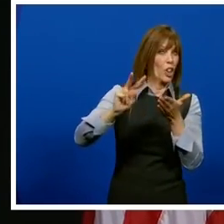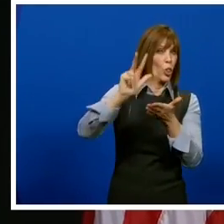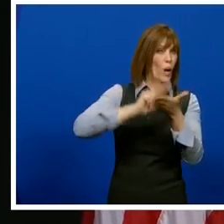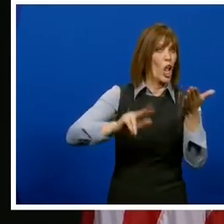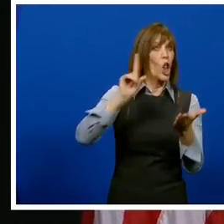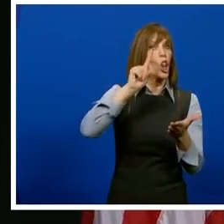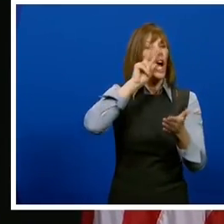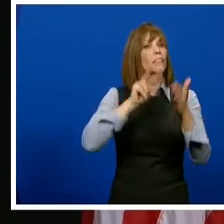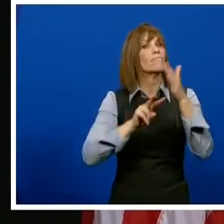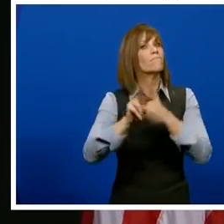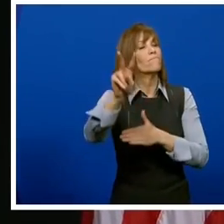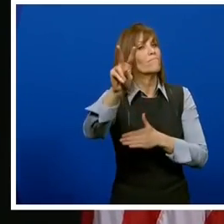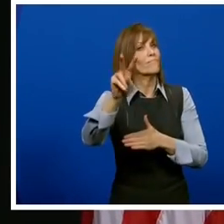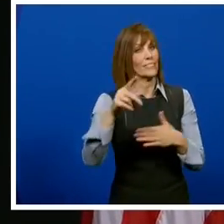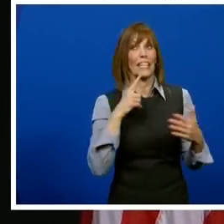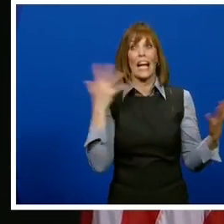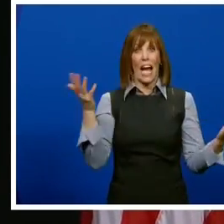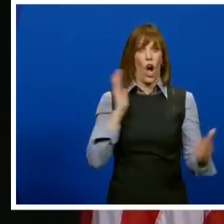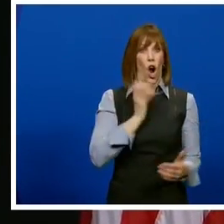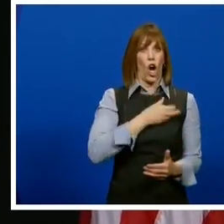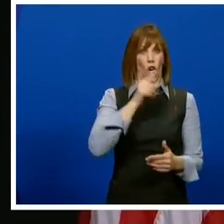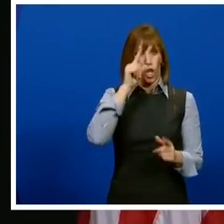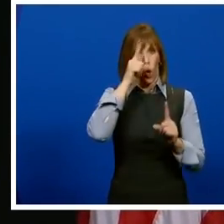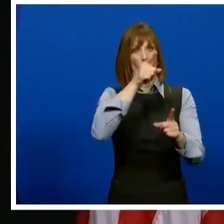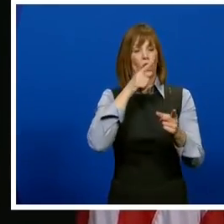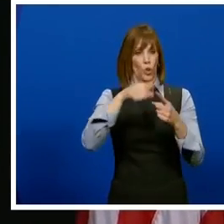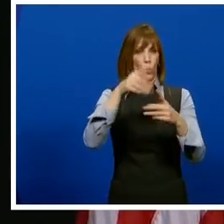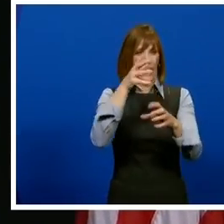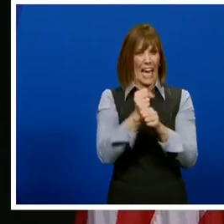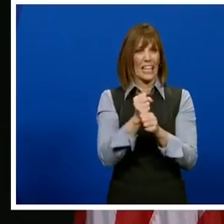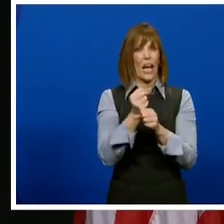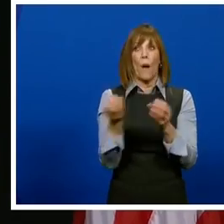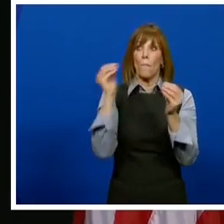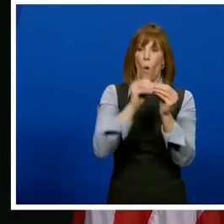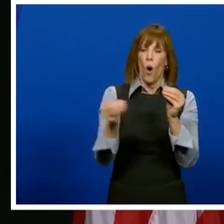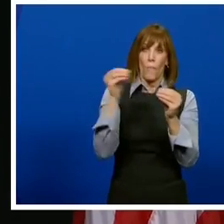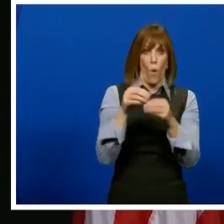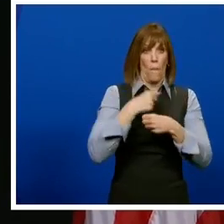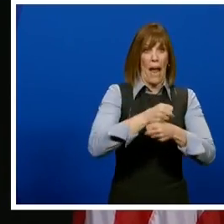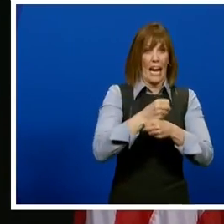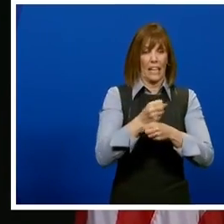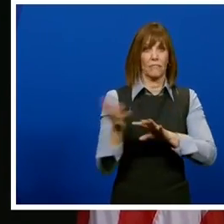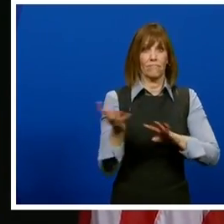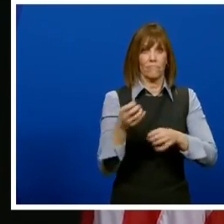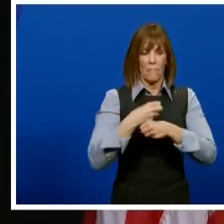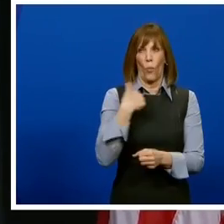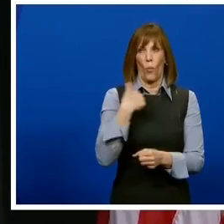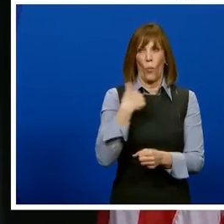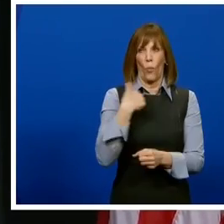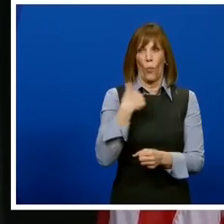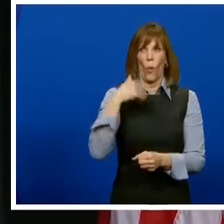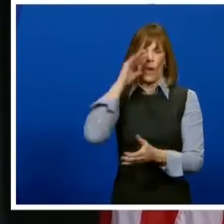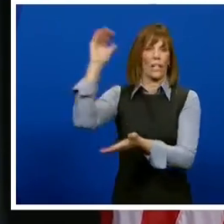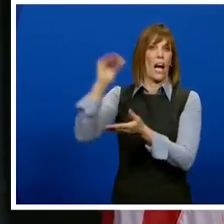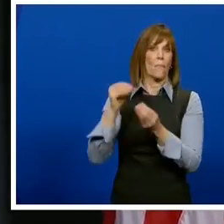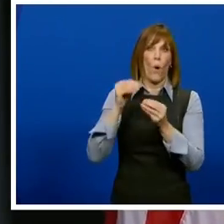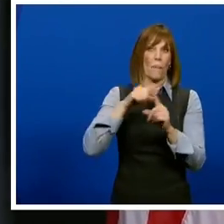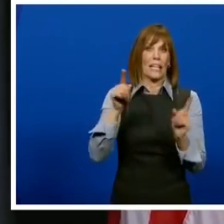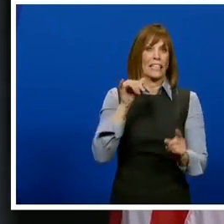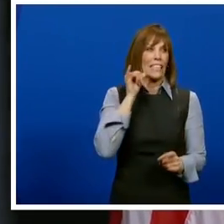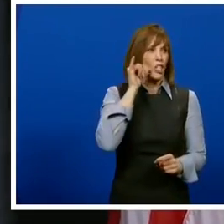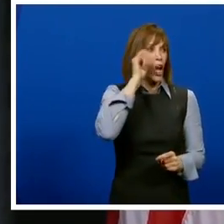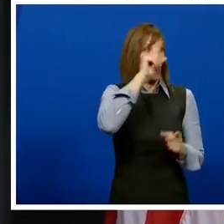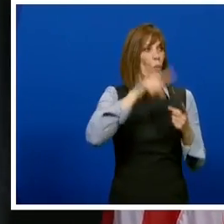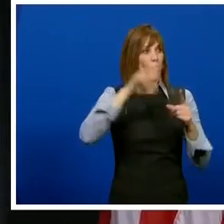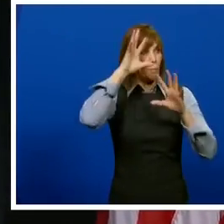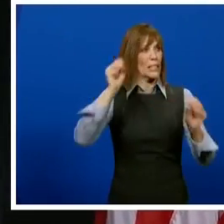anything like that? You know, there's their goal is to give us a two and a three month projection. I can tell you they did not say on the call that, you know, when he yesterday evening,